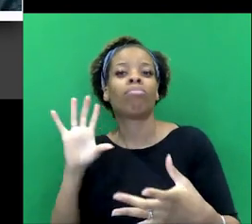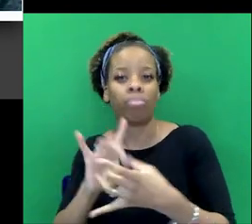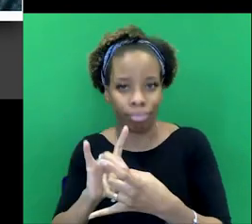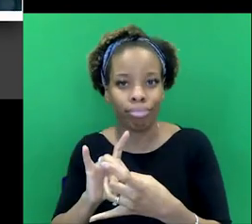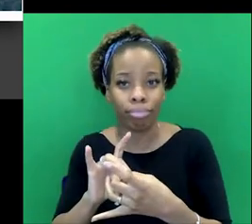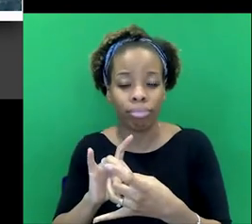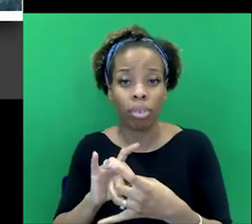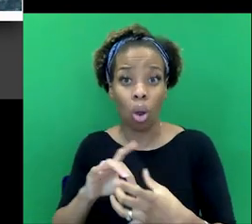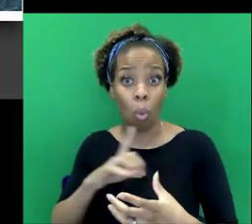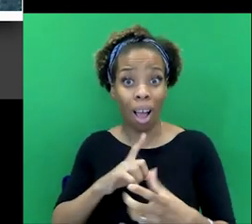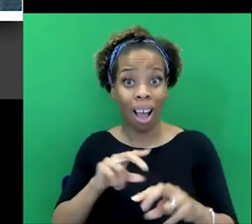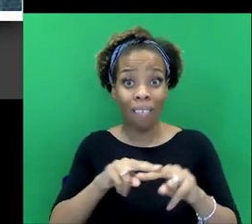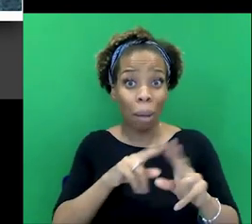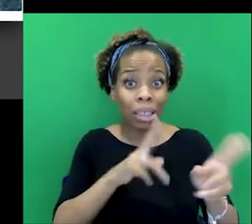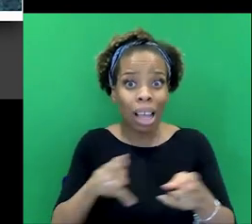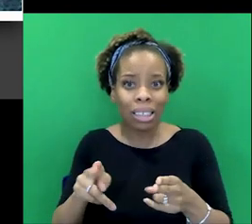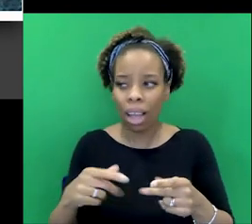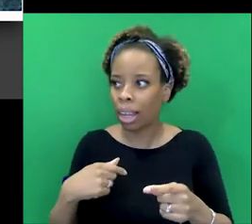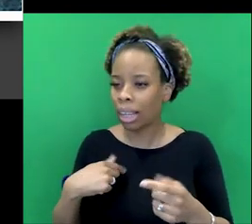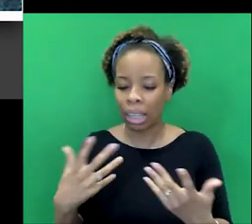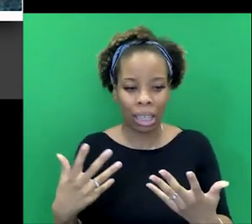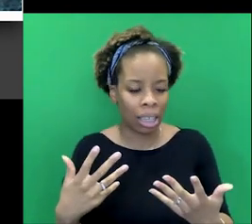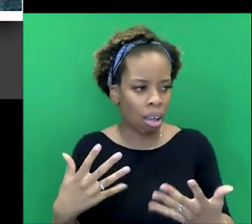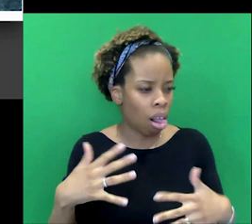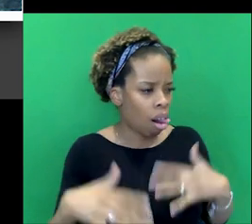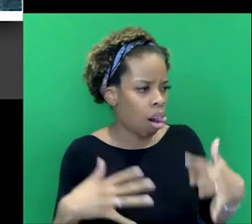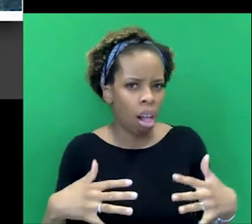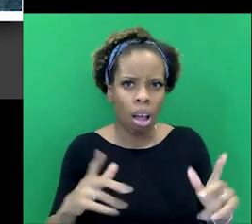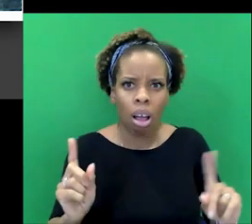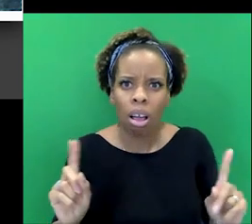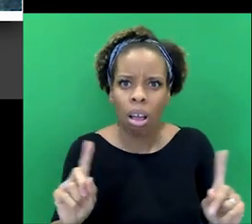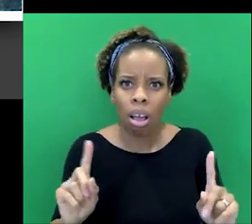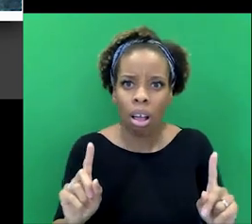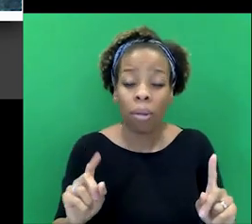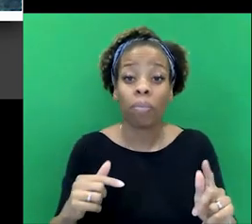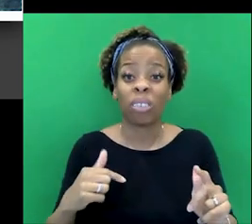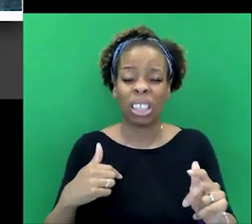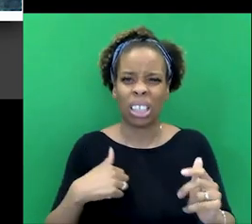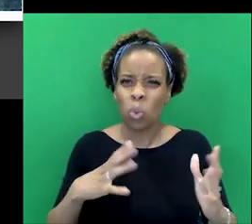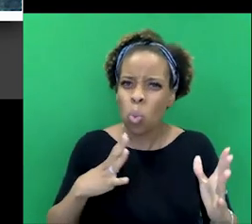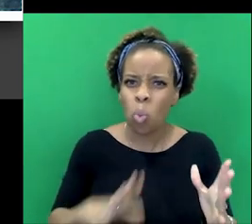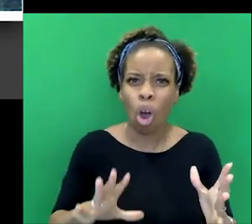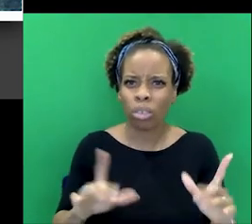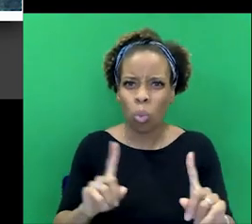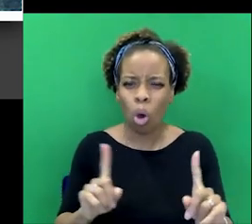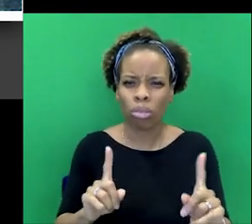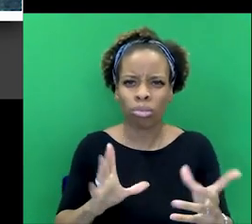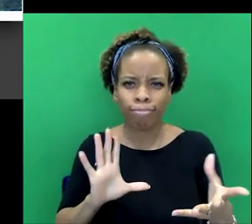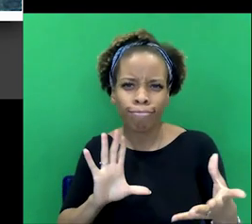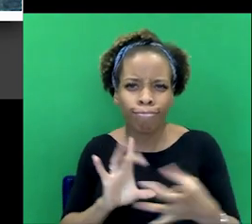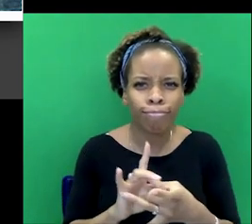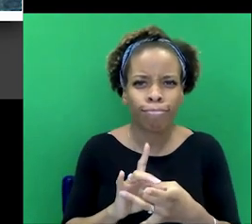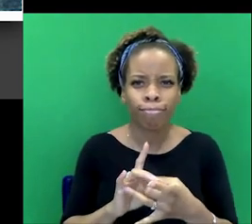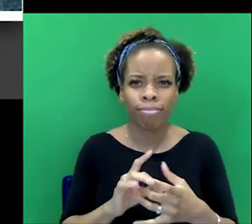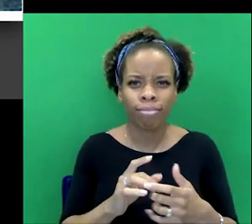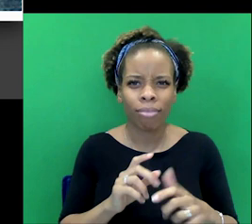when family are lost and he, he just, uh, you know, he just, he has a shrine to them and he just wants to appeal, you know, just,